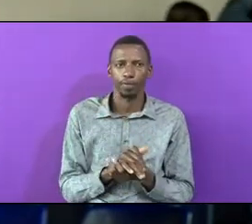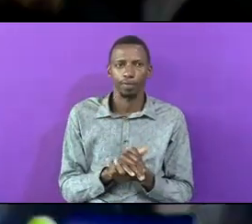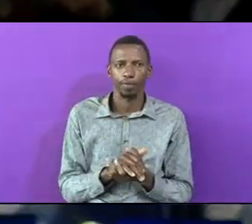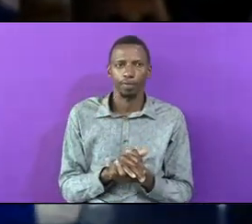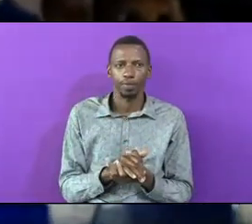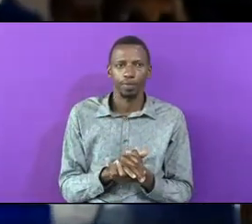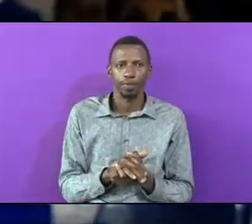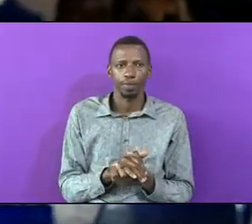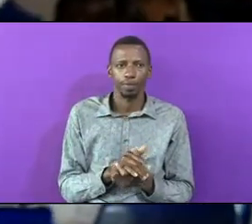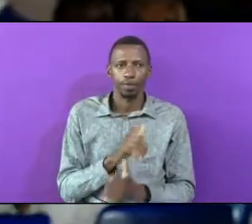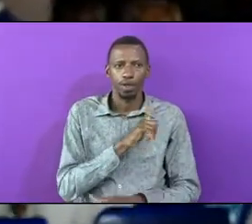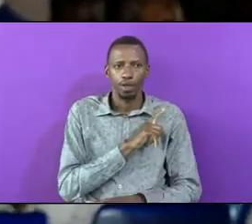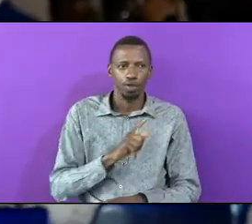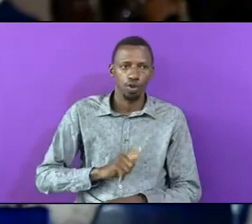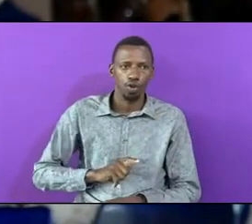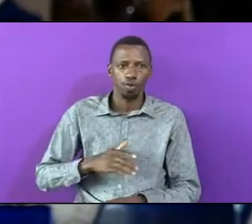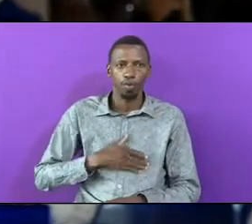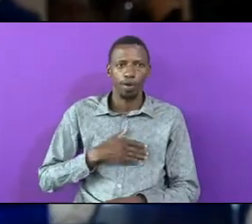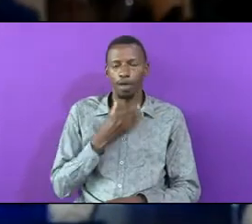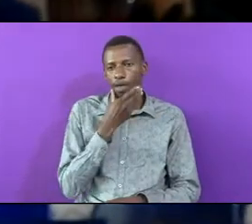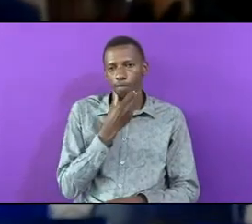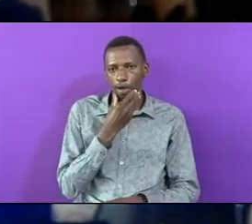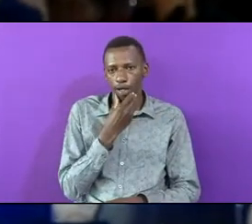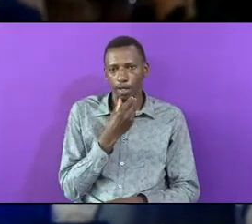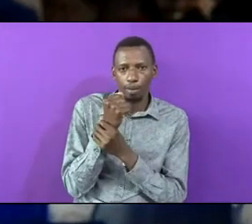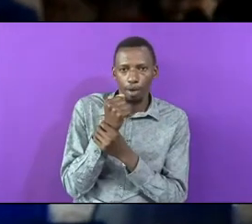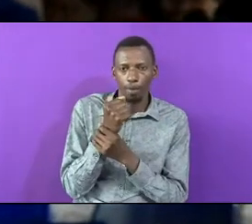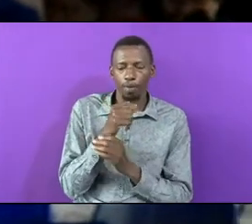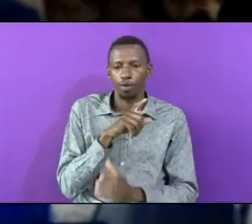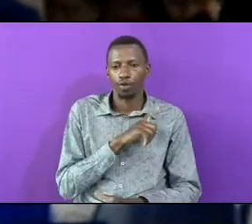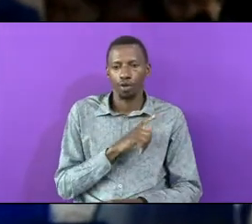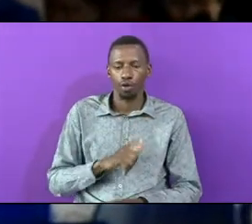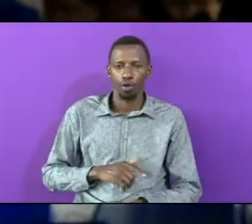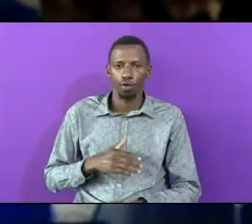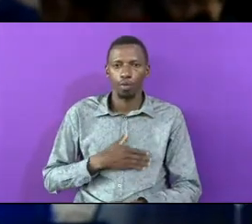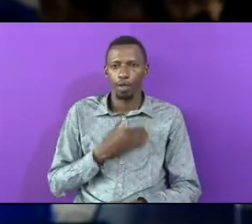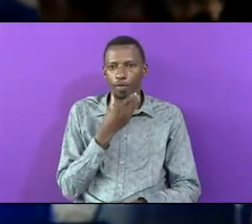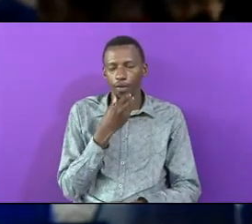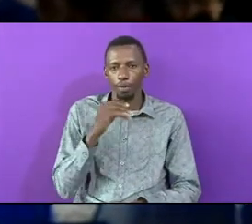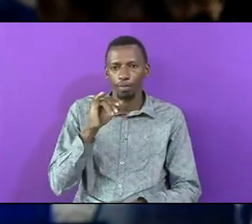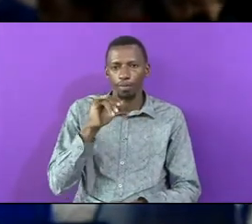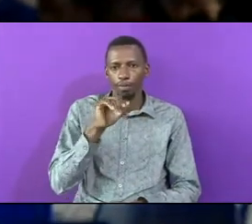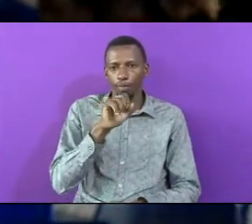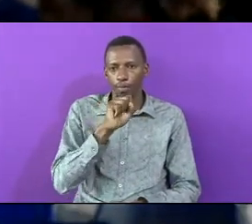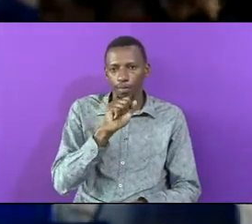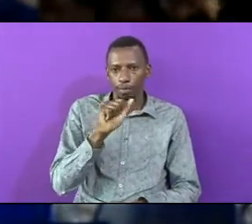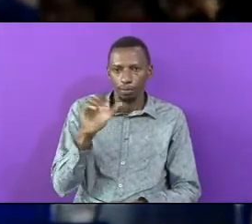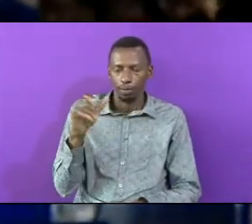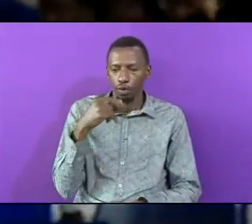The God Of My Father Abraham The God Of My Father Is The One Who Said To Me